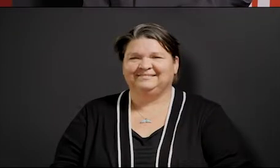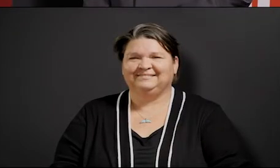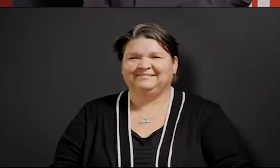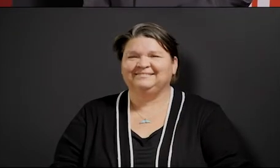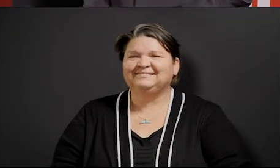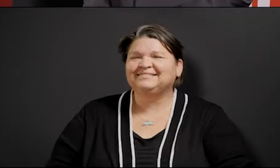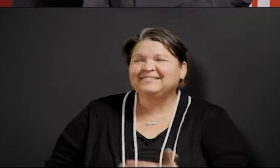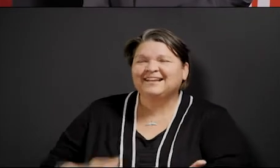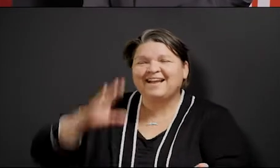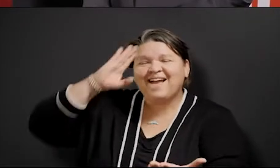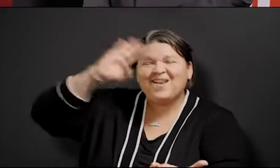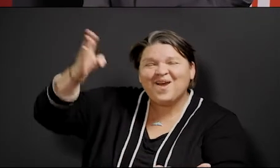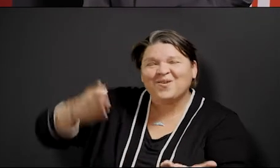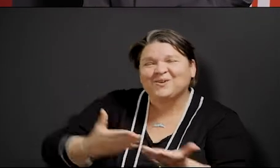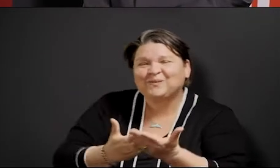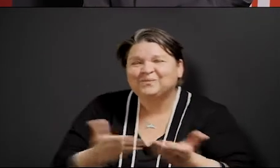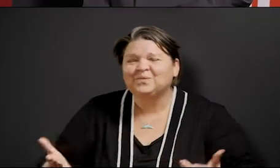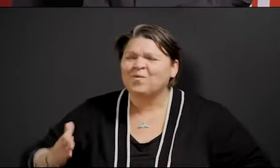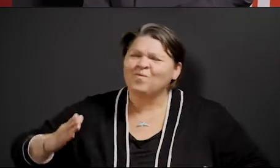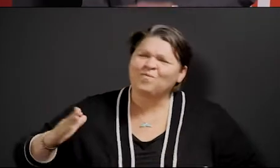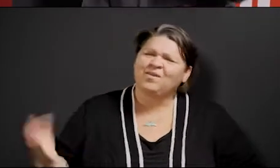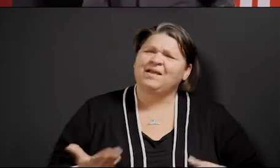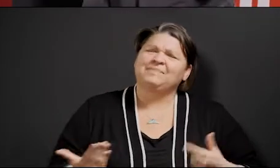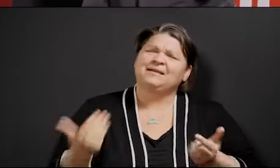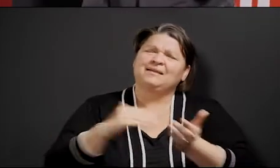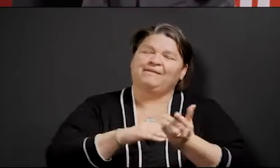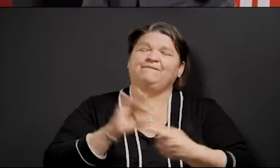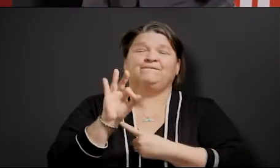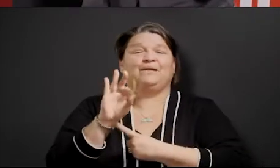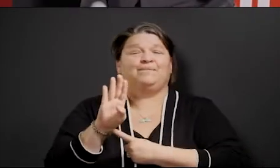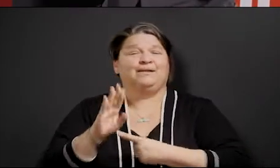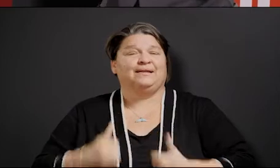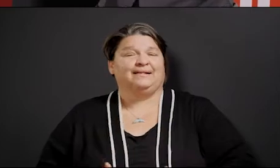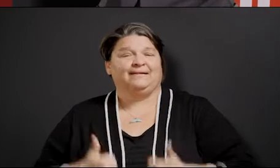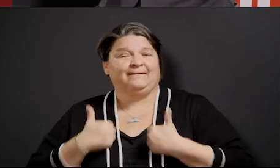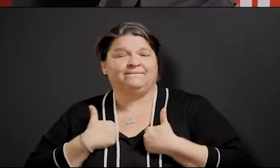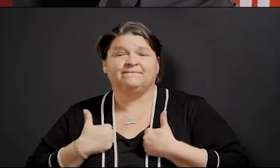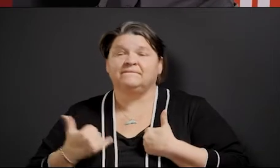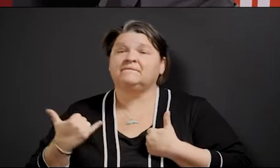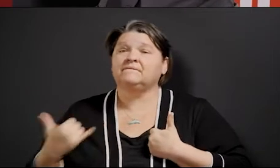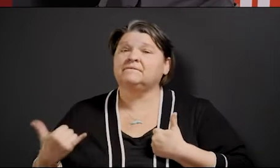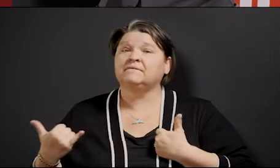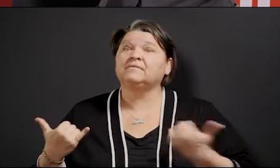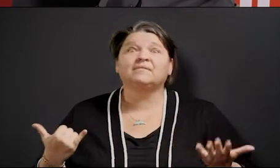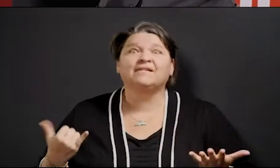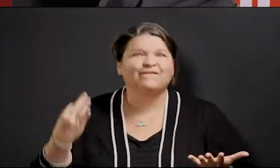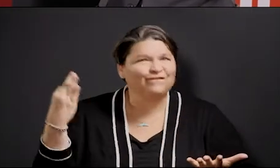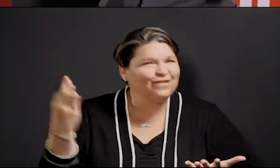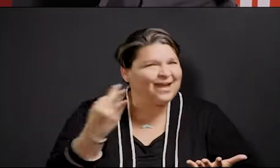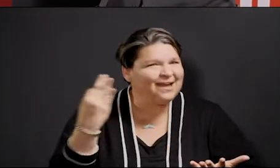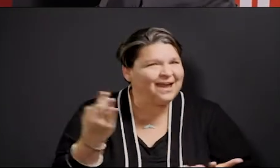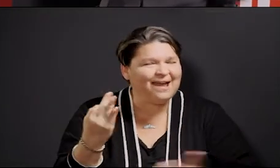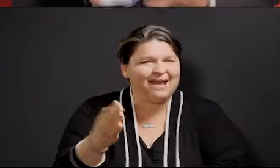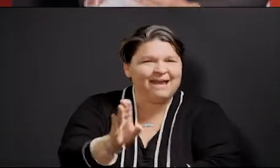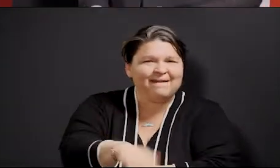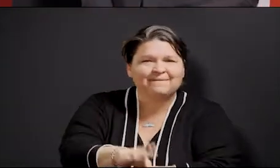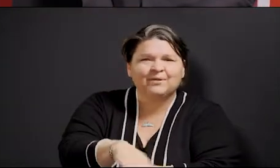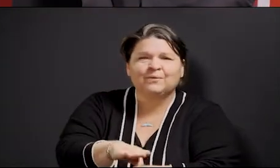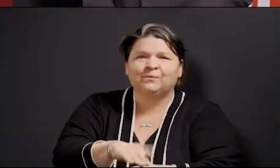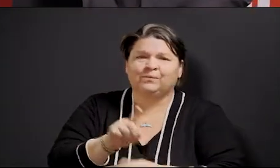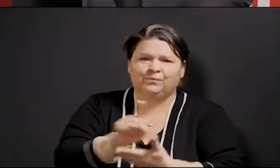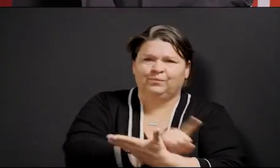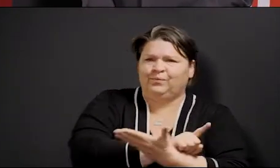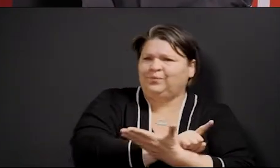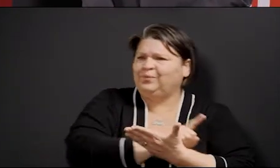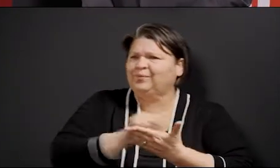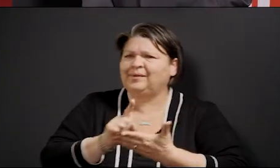Hi everybody. Welcome back to Facebook Live for Friday afternoon or Friday evening. We made it through another week. I thank you for